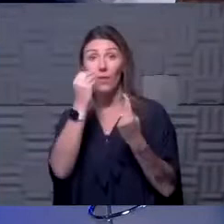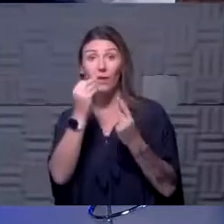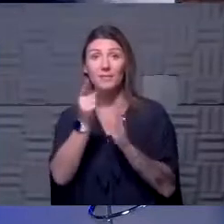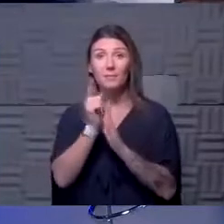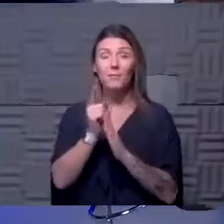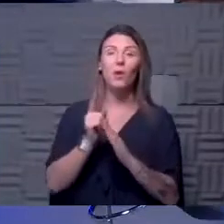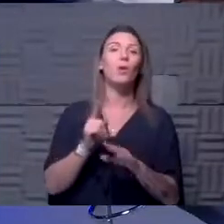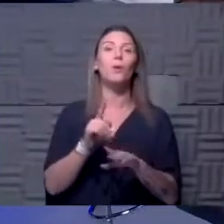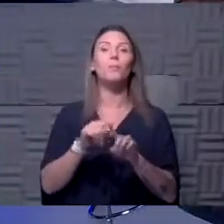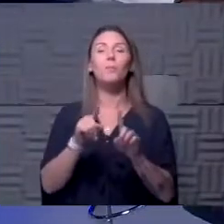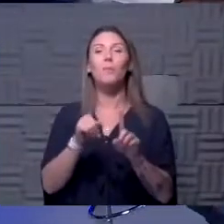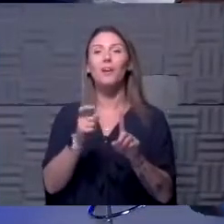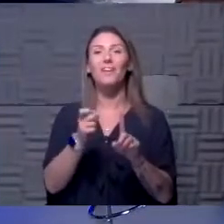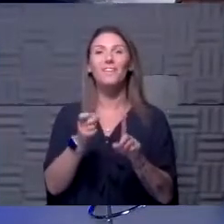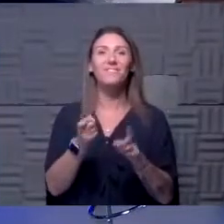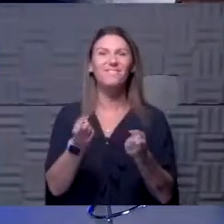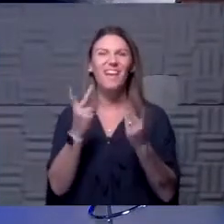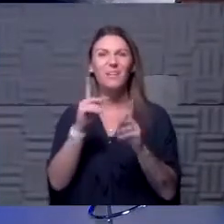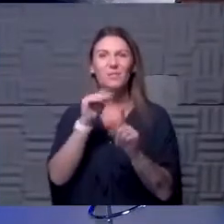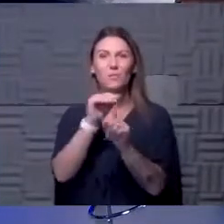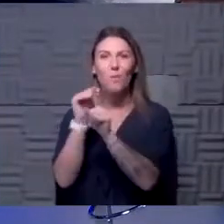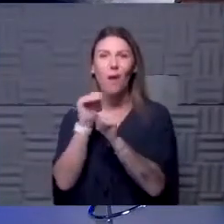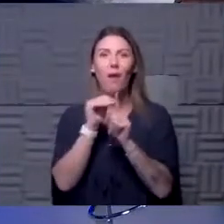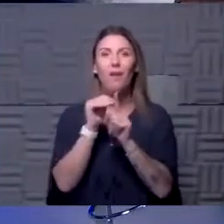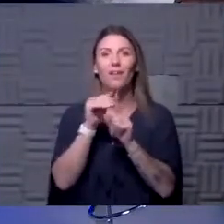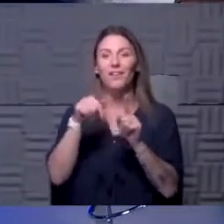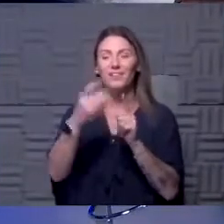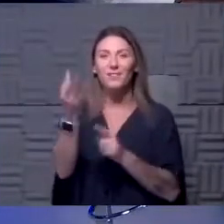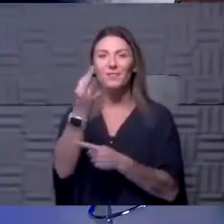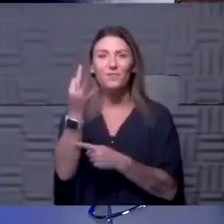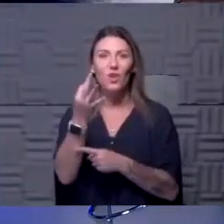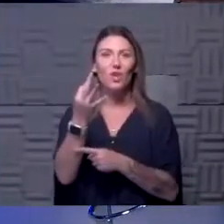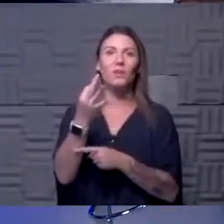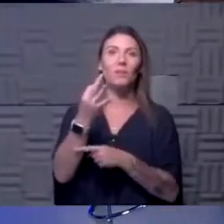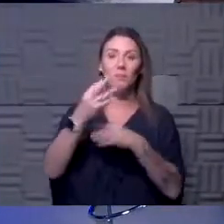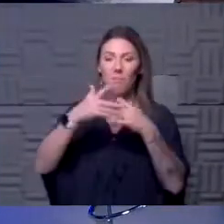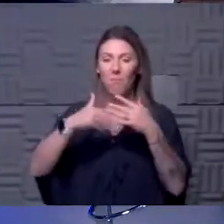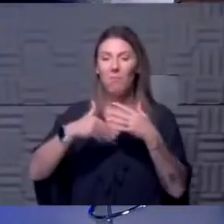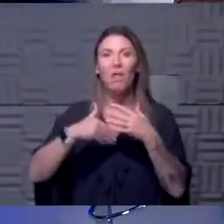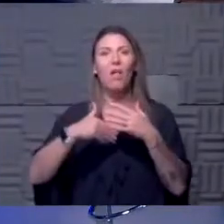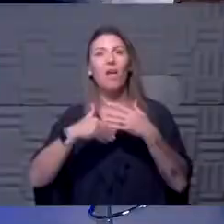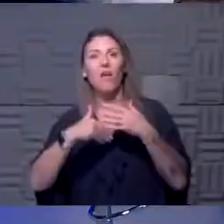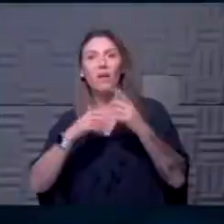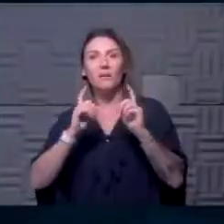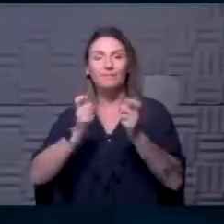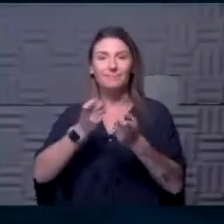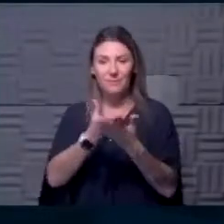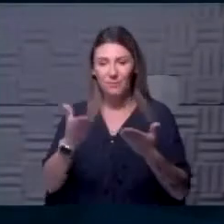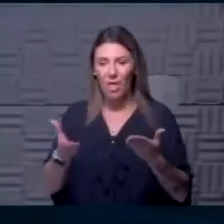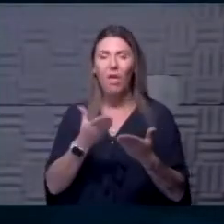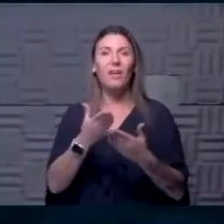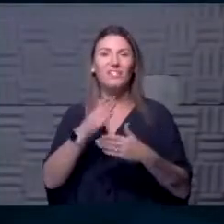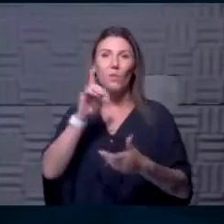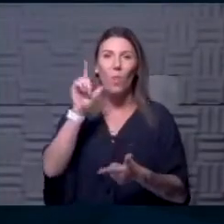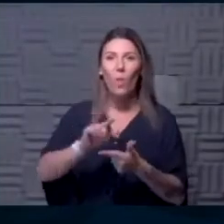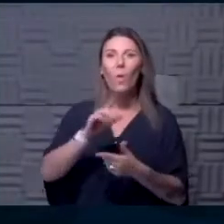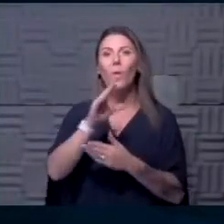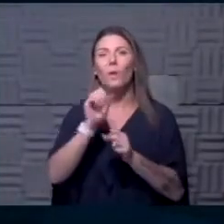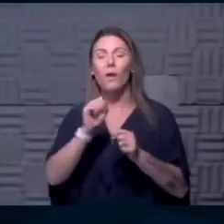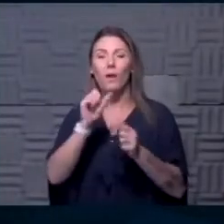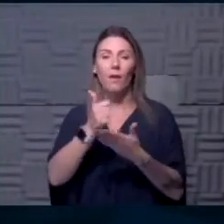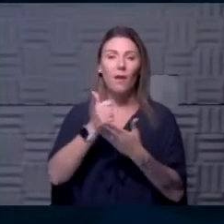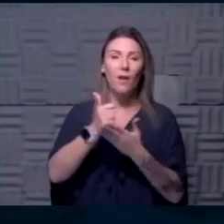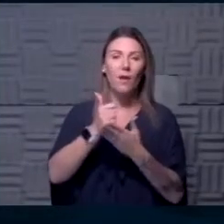moment. Just a couple of quick reminders before we head out on this Friday. Blood supplies remain low as we continue to report. You can help by donating next